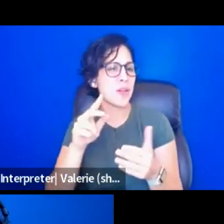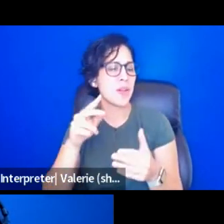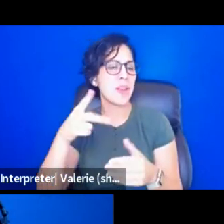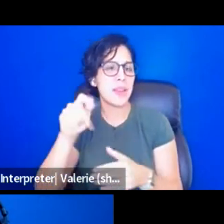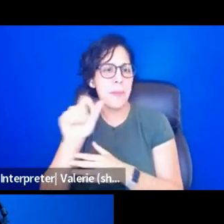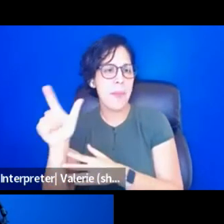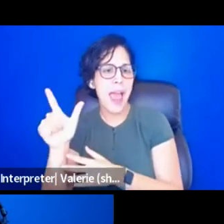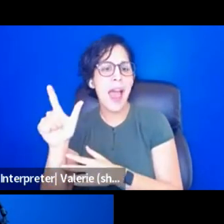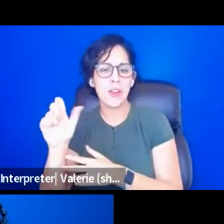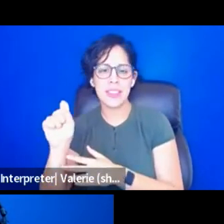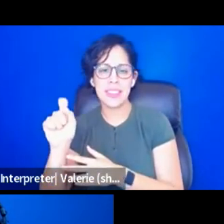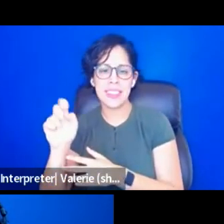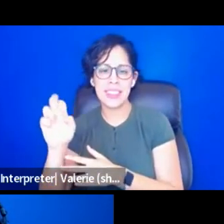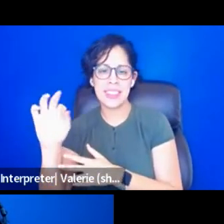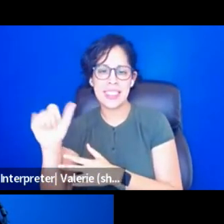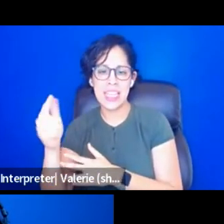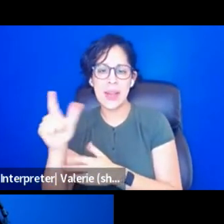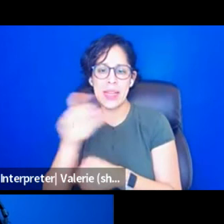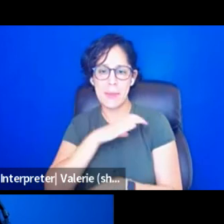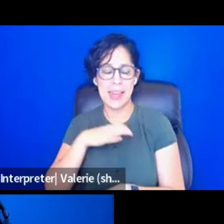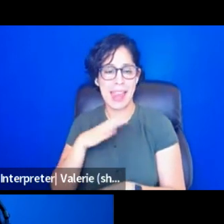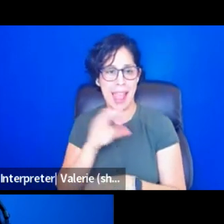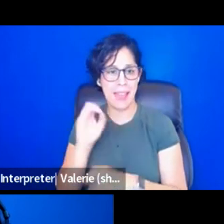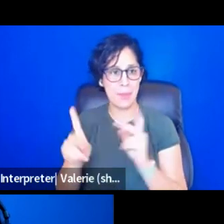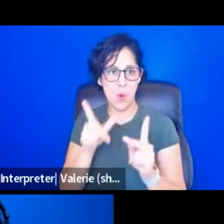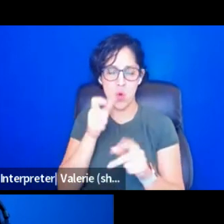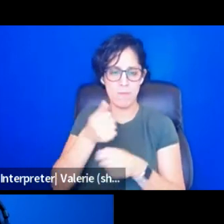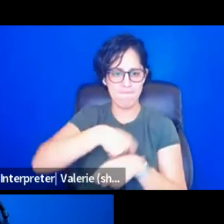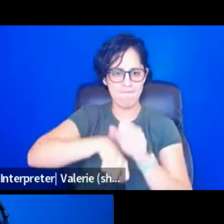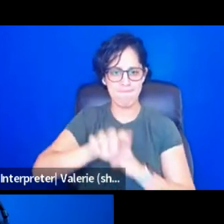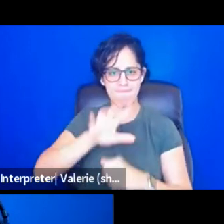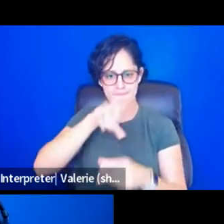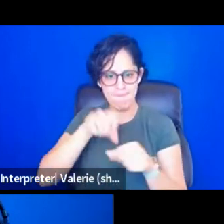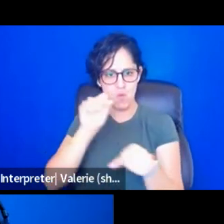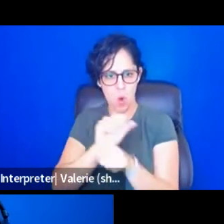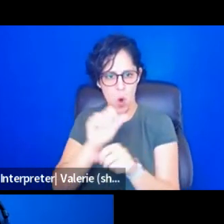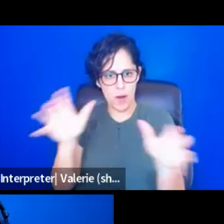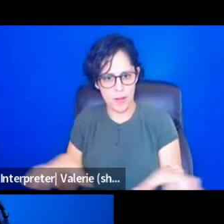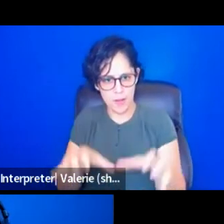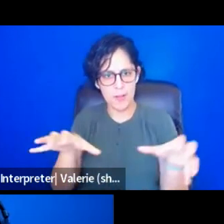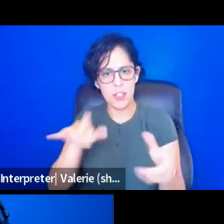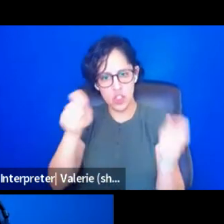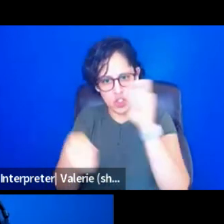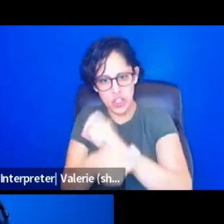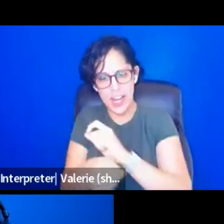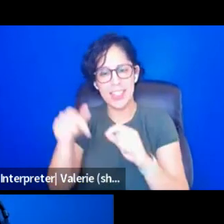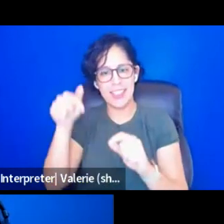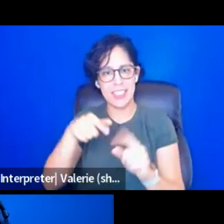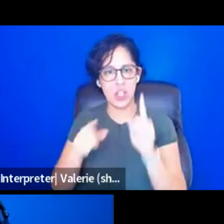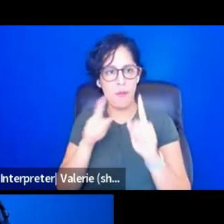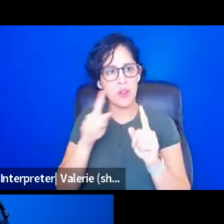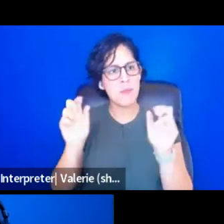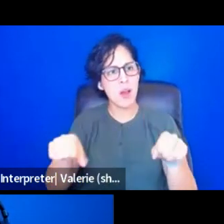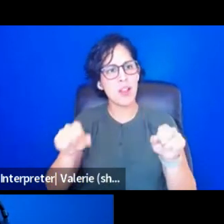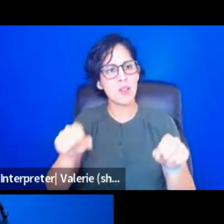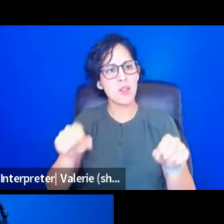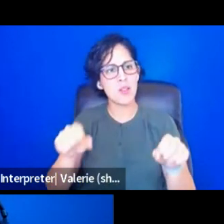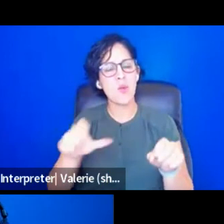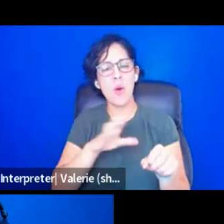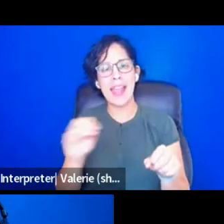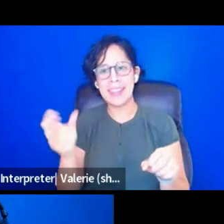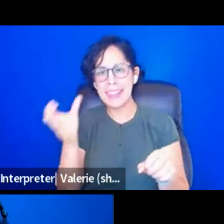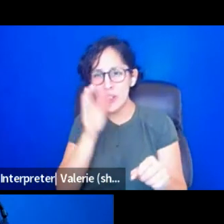to everyone who is actually doing this work and making change and making these conversations possible so that we can bring you into the space and hear your voice.